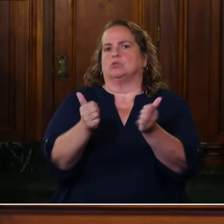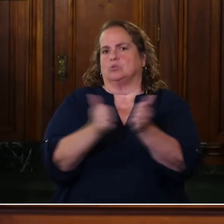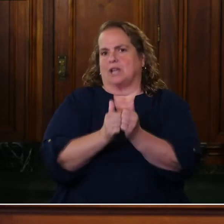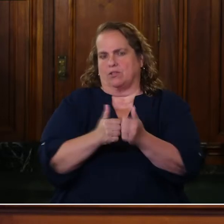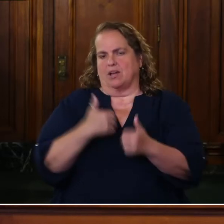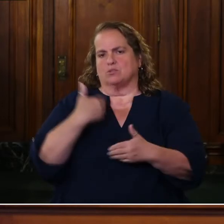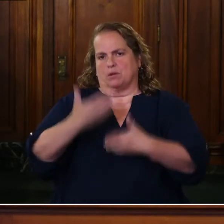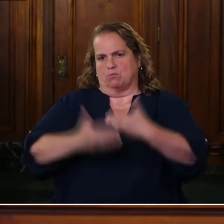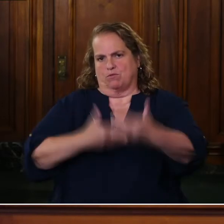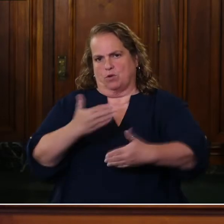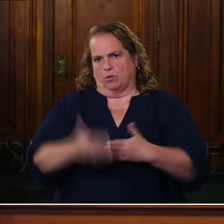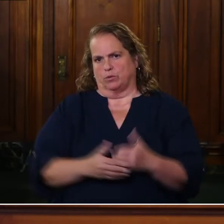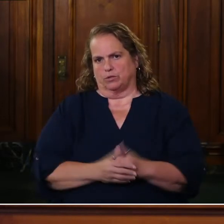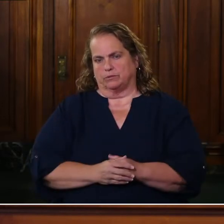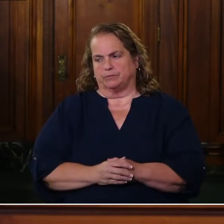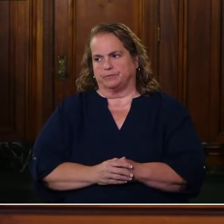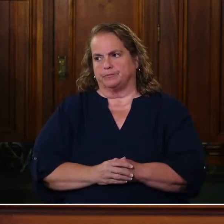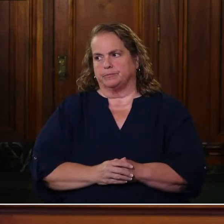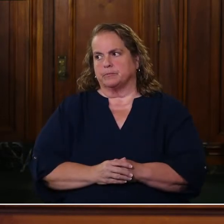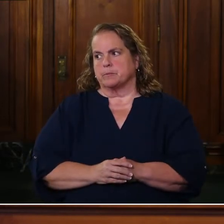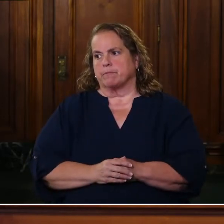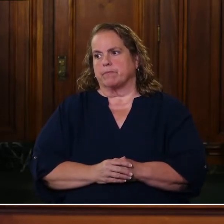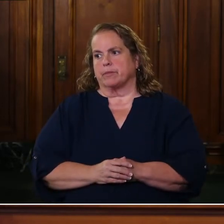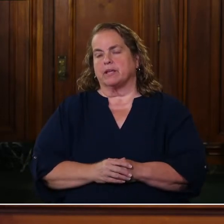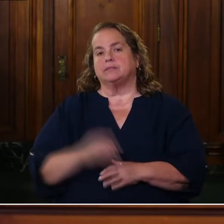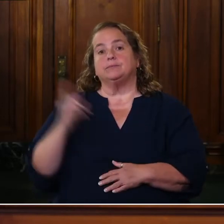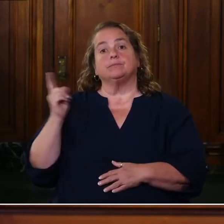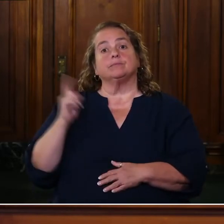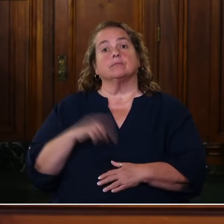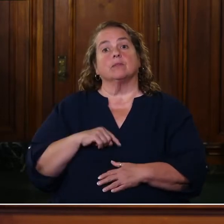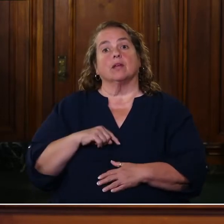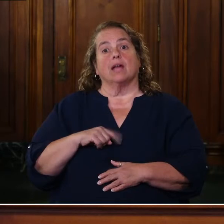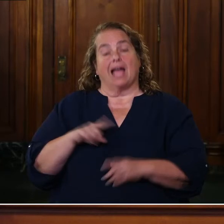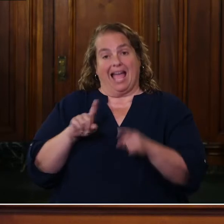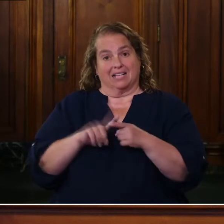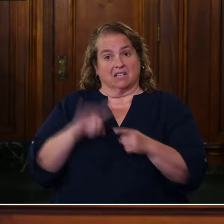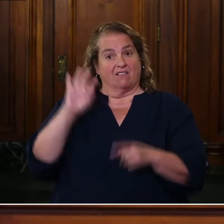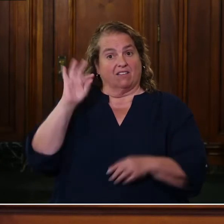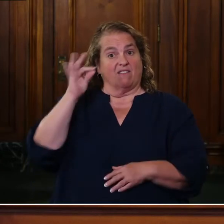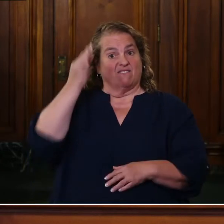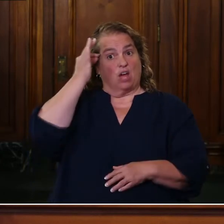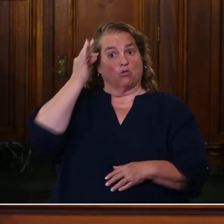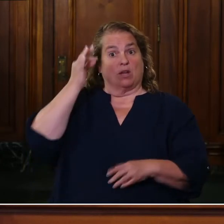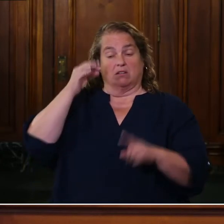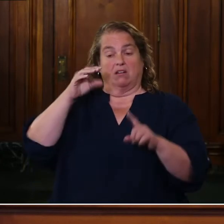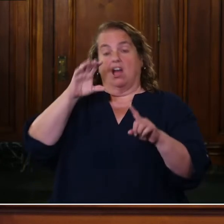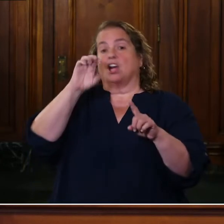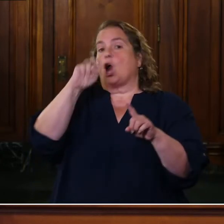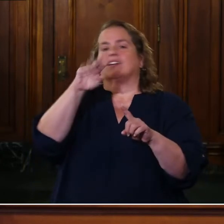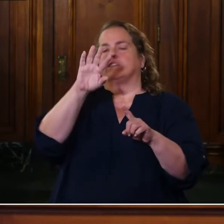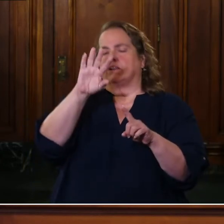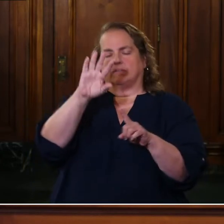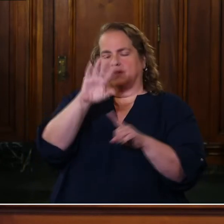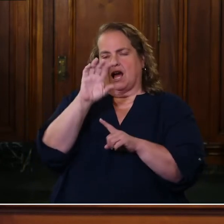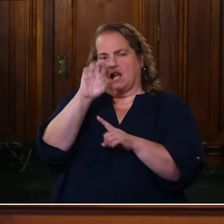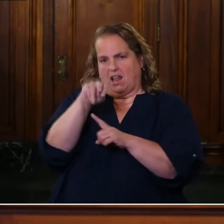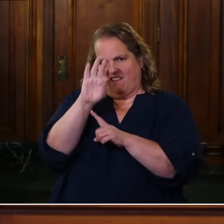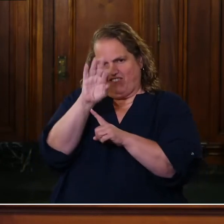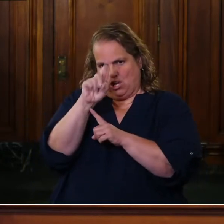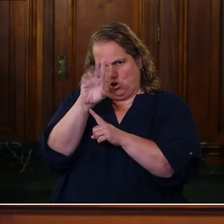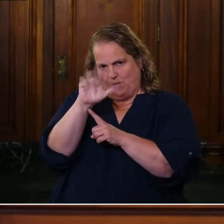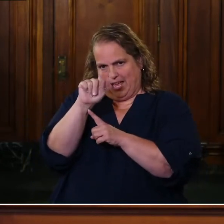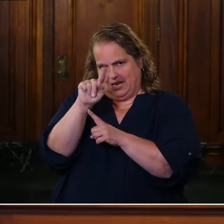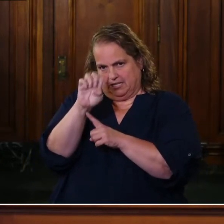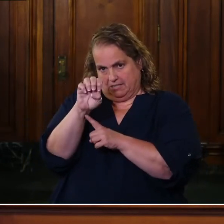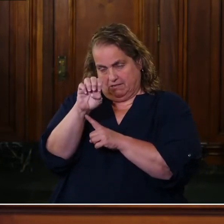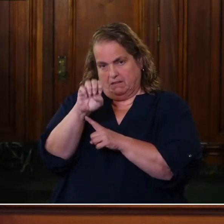Uh, let's see. As Confederate monuments come down, both around Kentucky and around the country, I'm wondering what